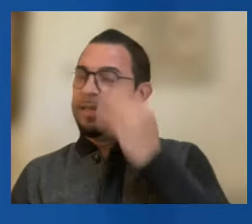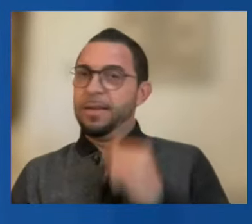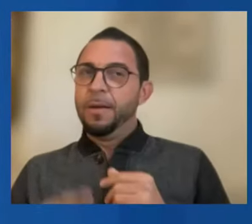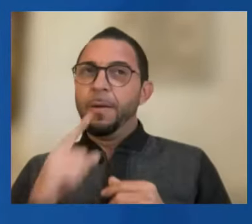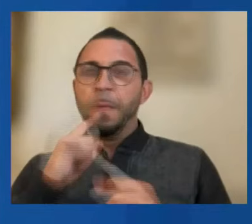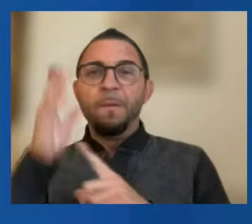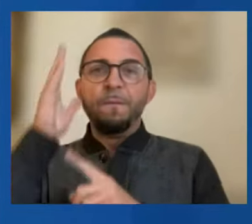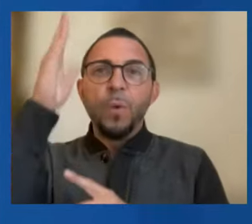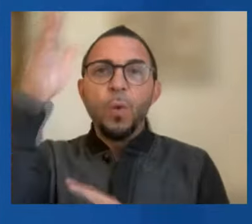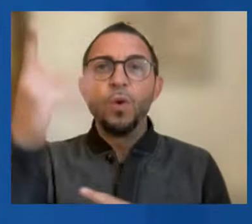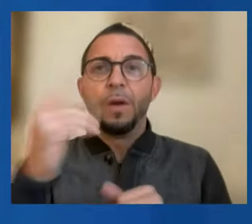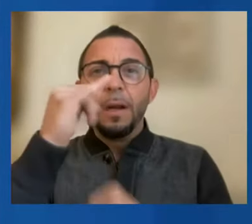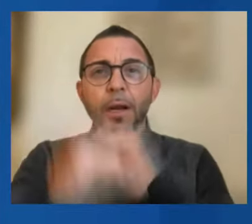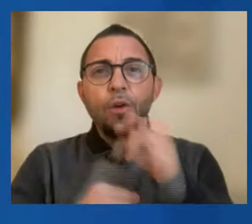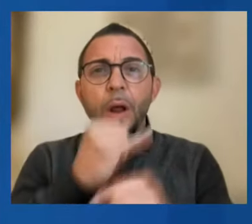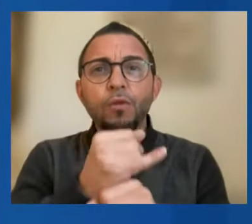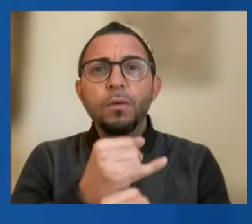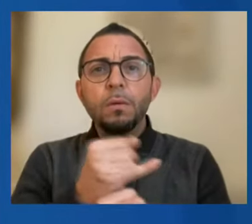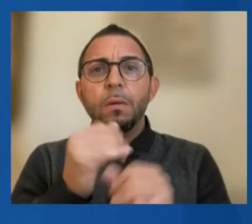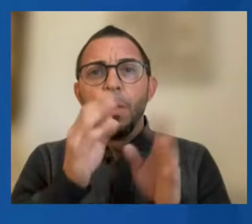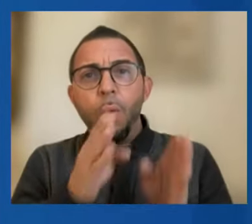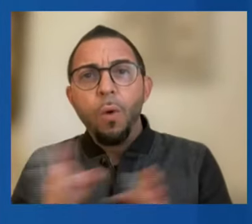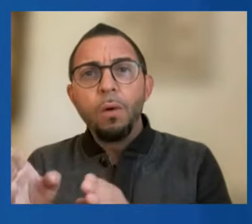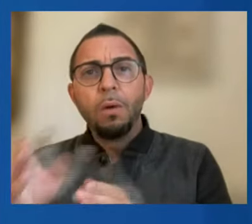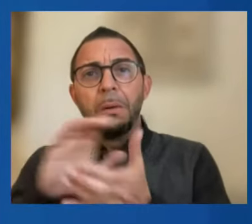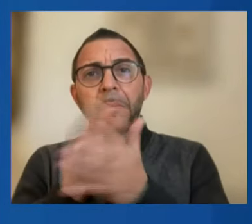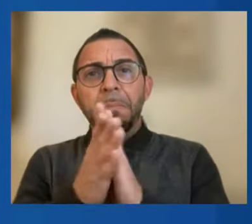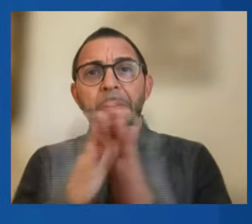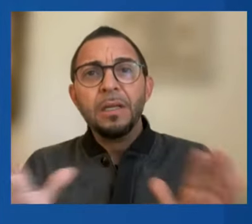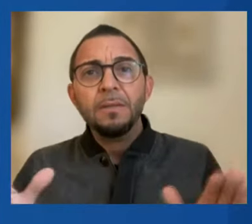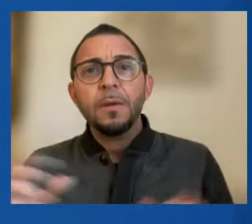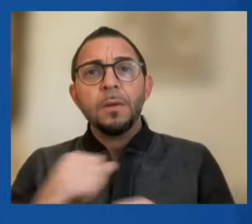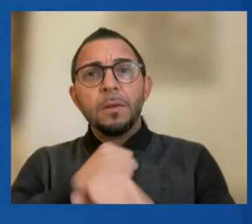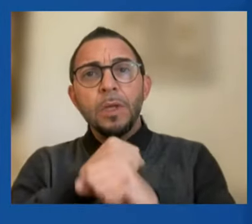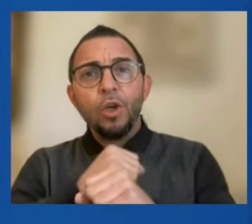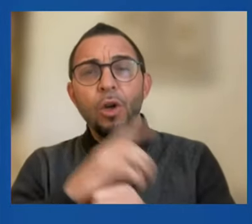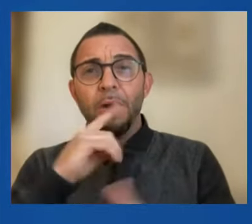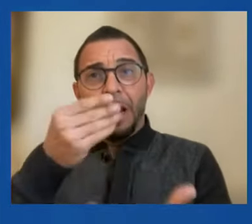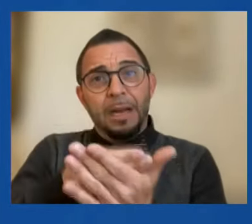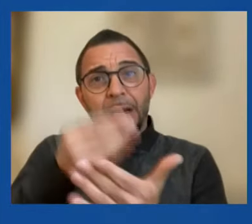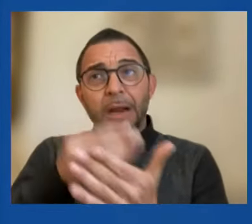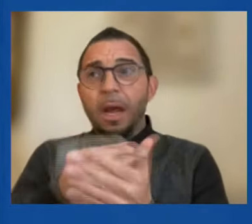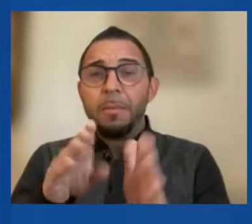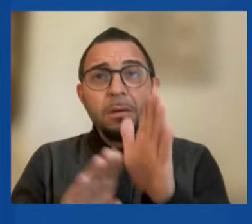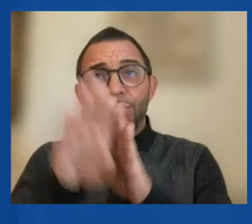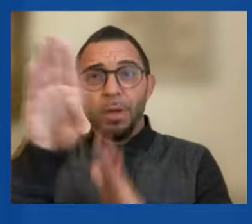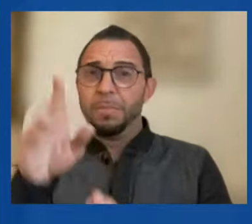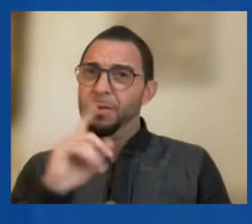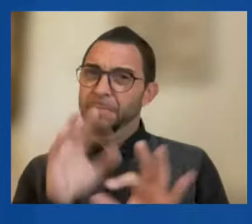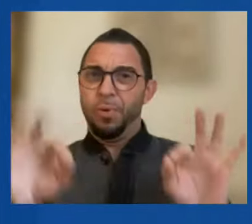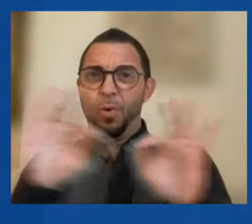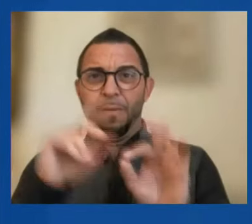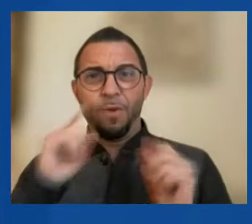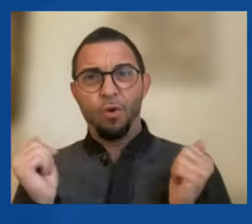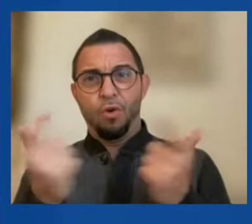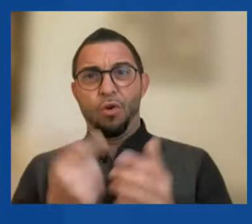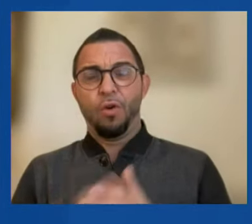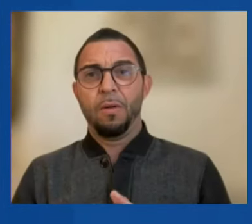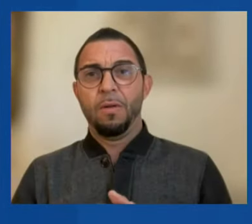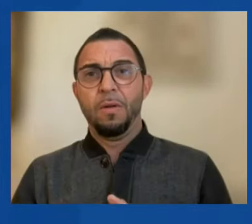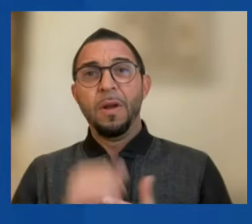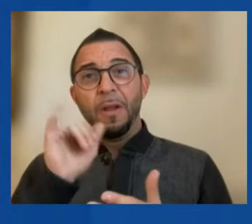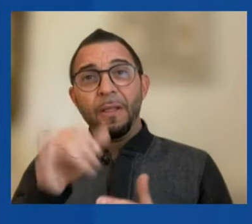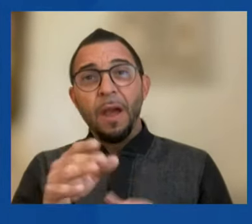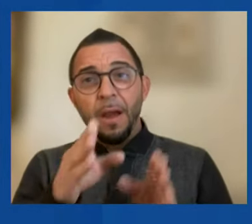peaceful security and economic prosperity, is at stake. And this is an order that benefits